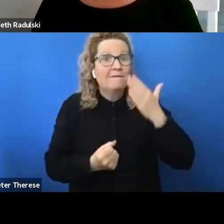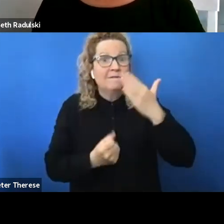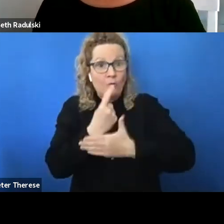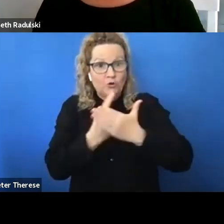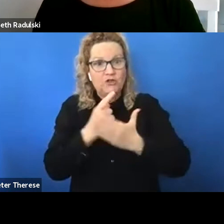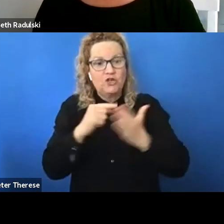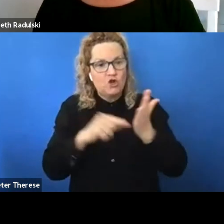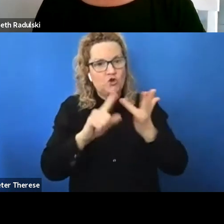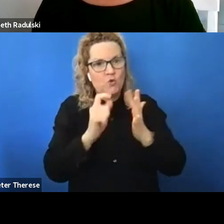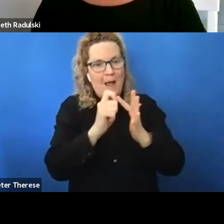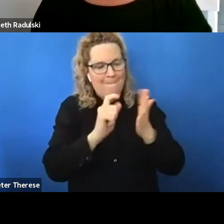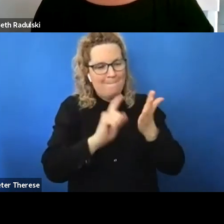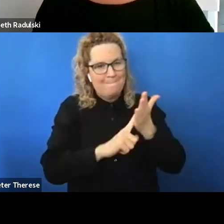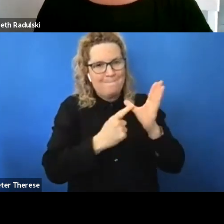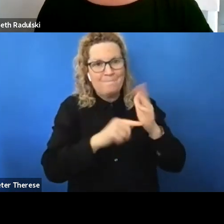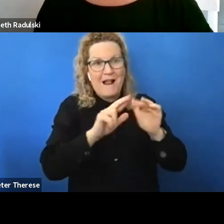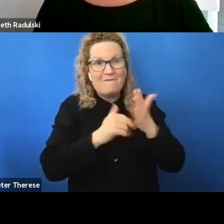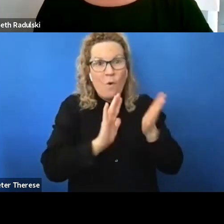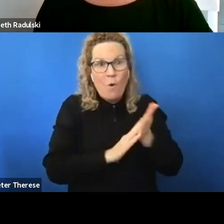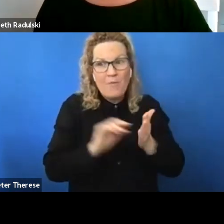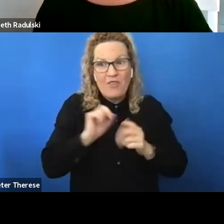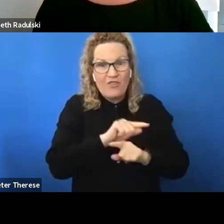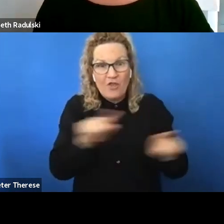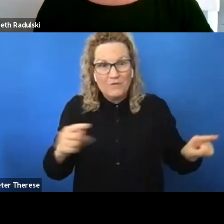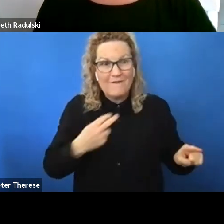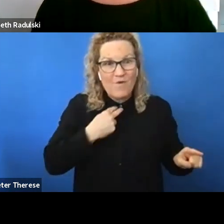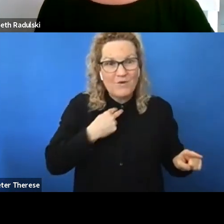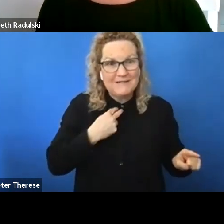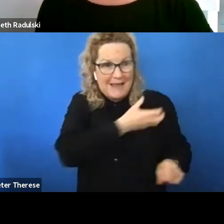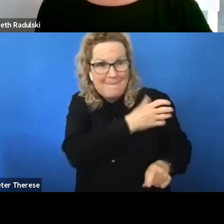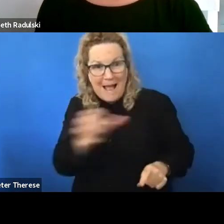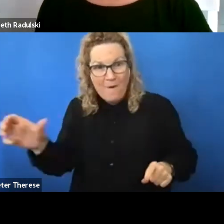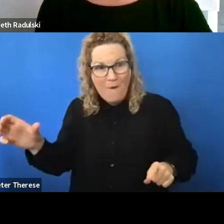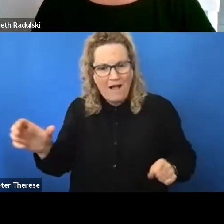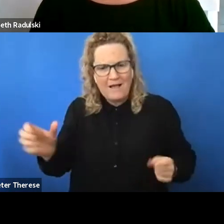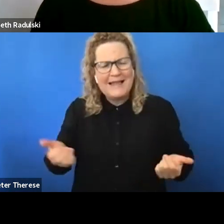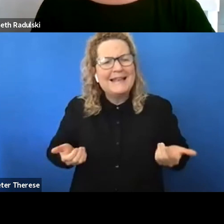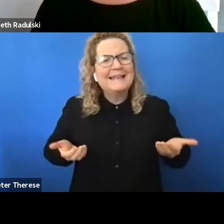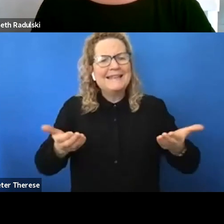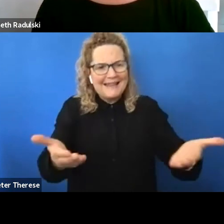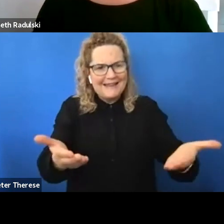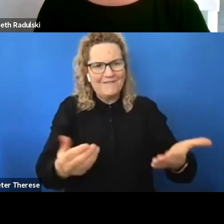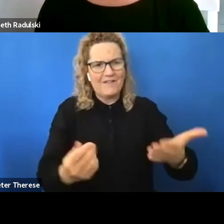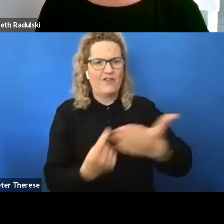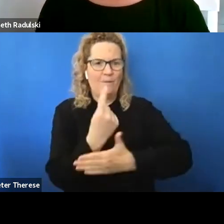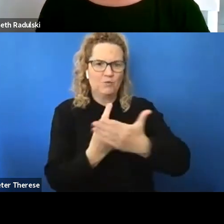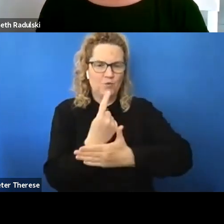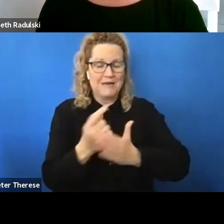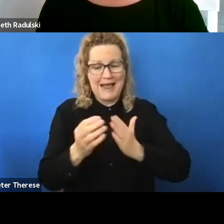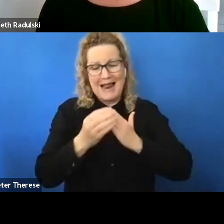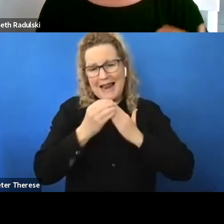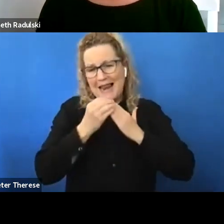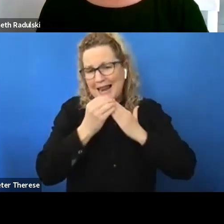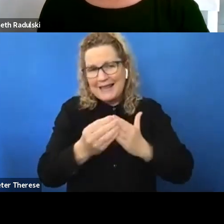those voices and empower those voices um give that opportunity because leadership is so important